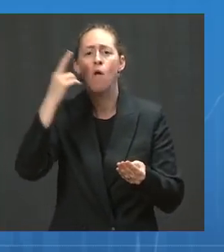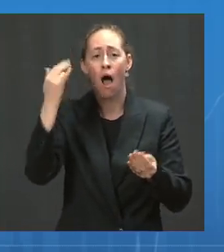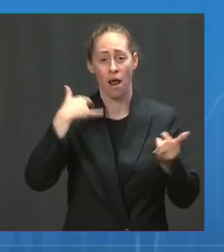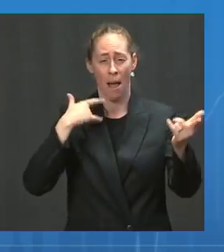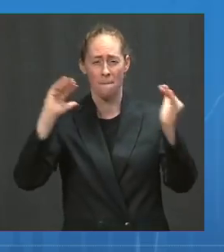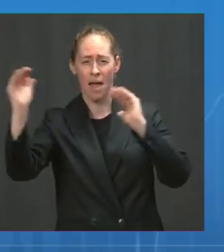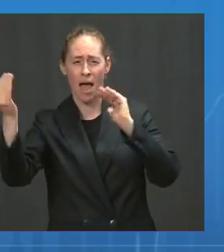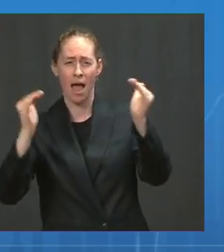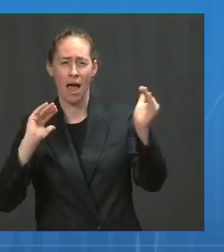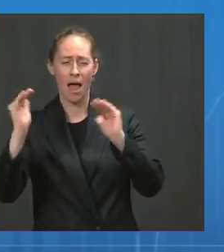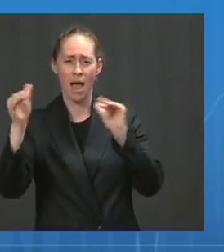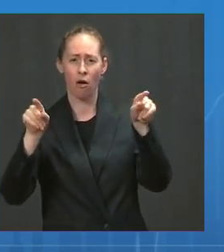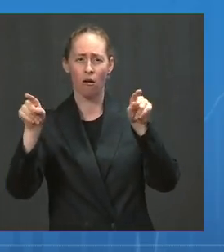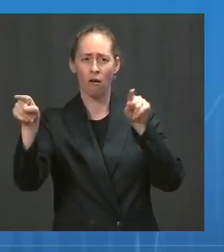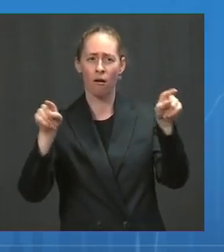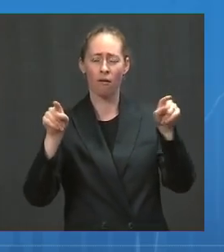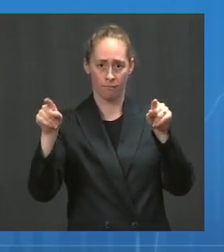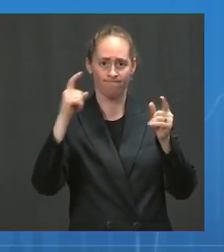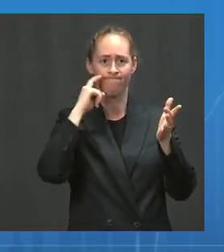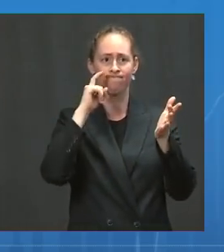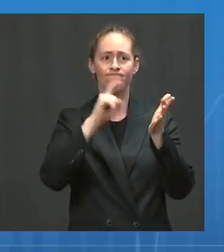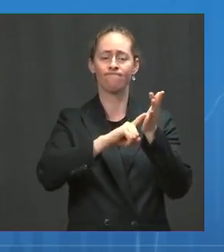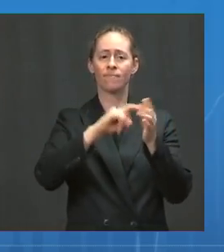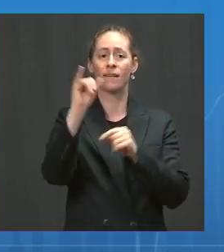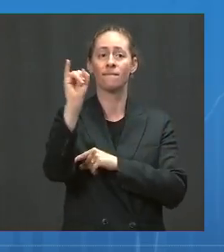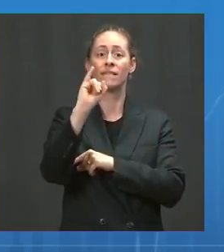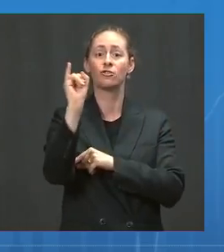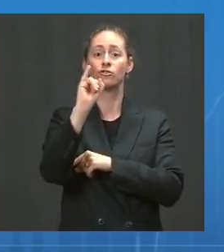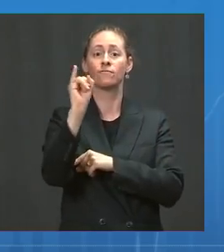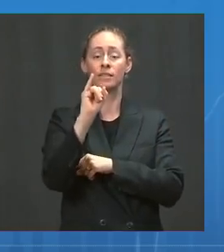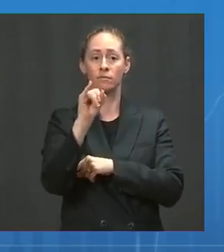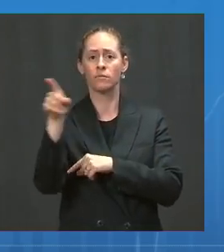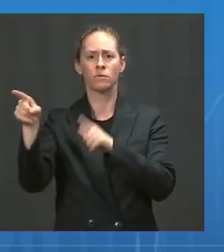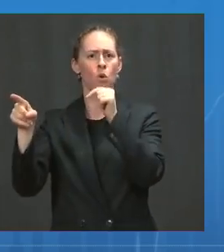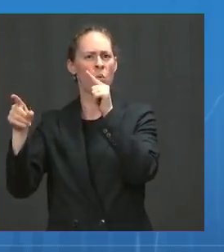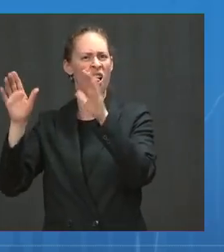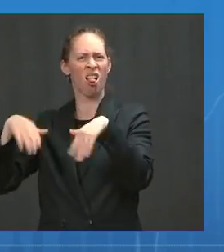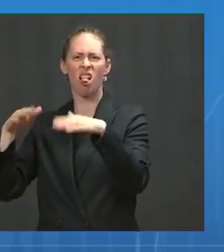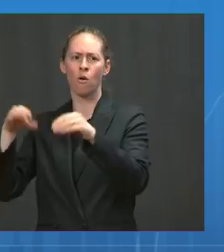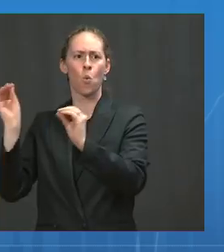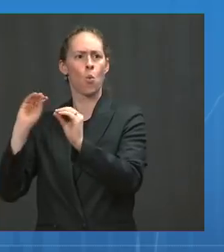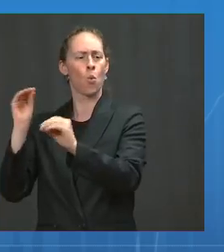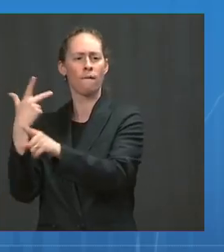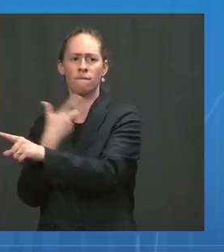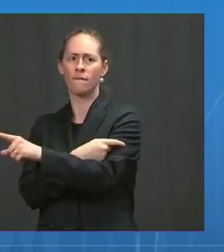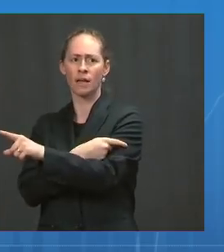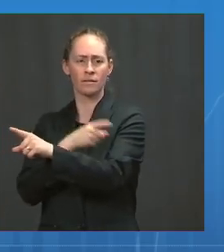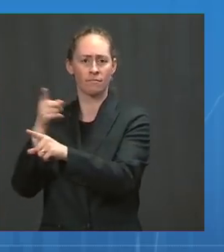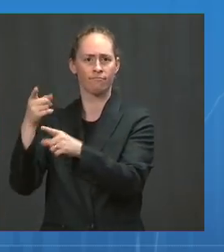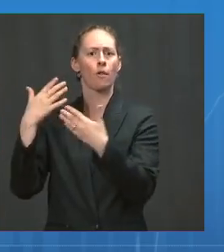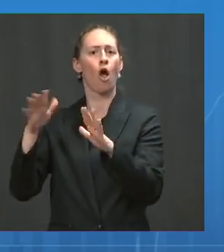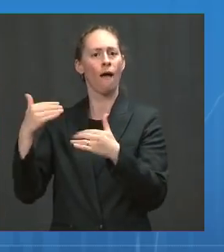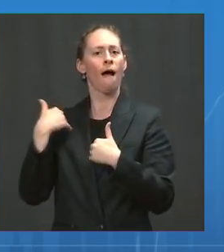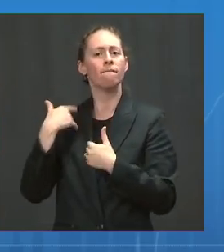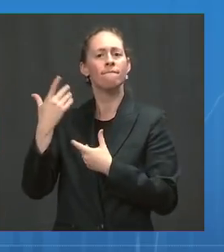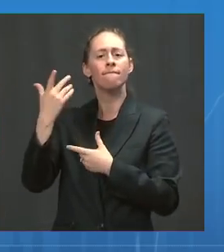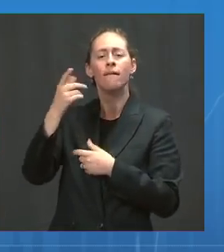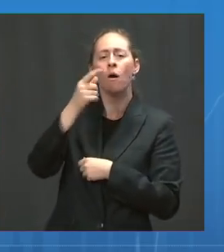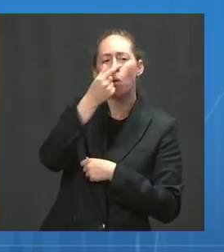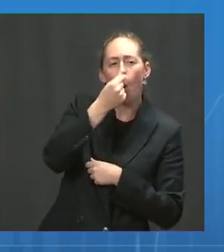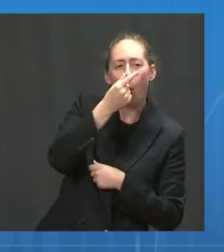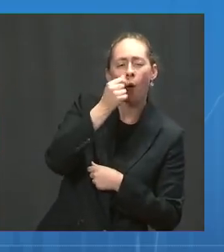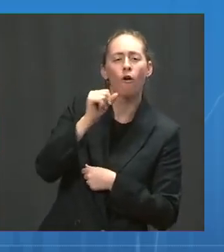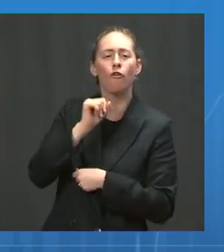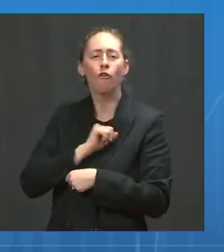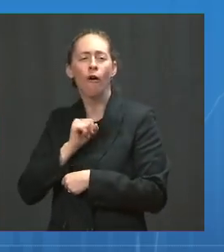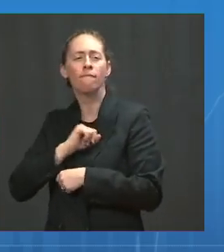infected but not vaccinated and asymptomatic, the level of virus in the nasopharynx